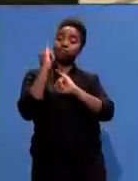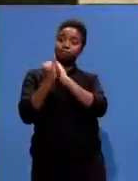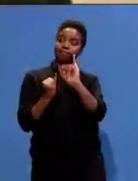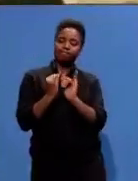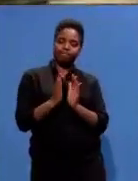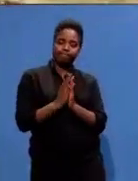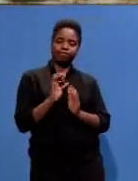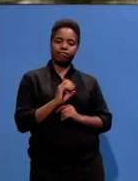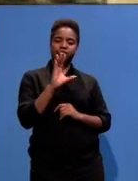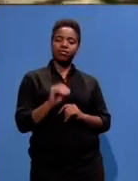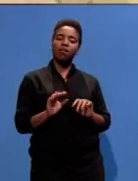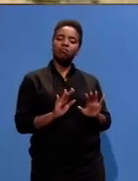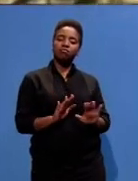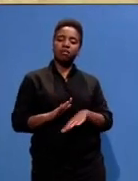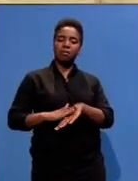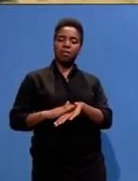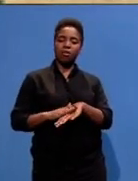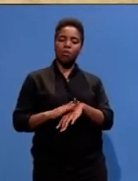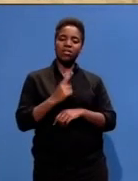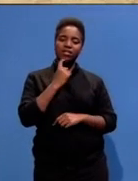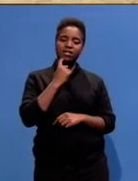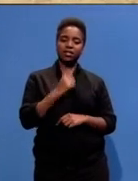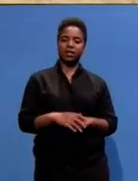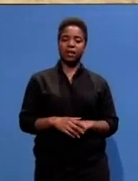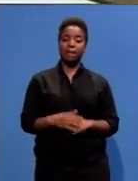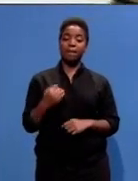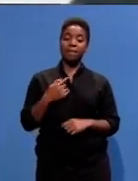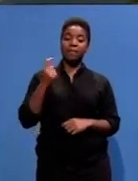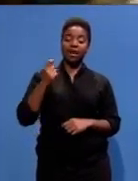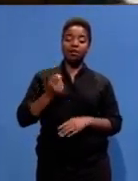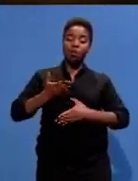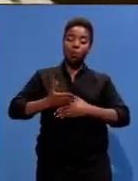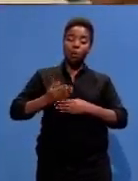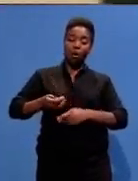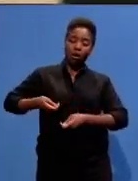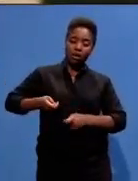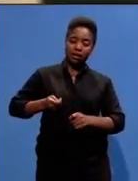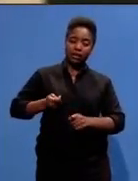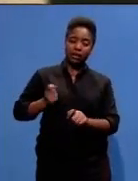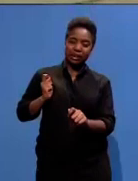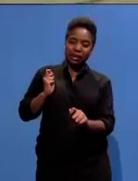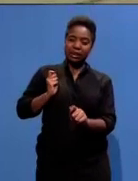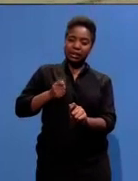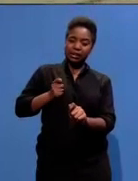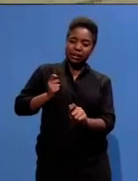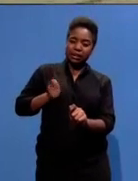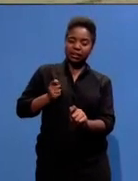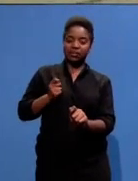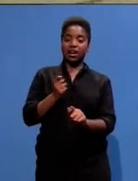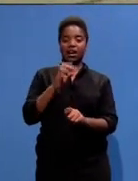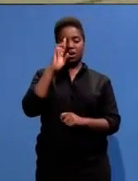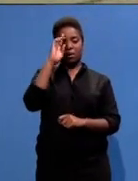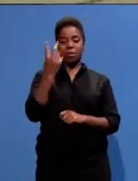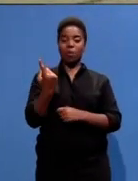group here have got hammers and this group here has got no hammers. on one day